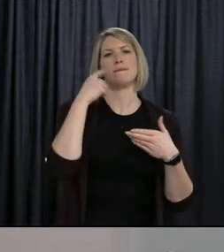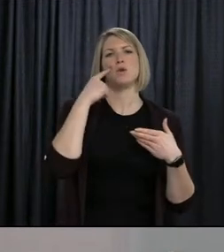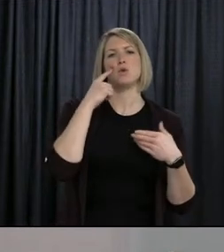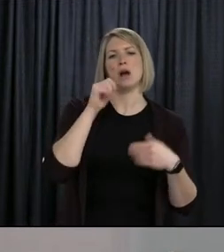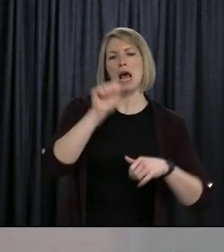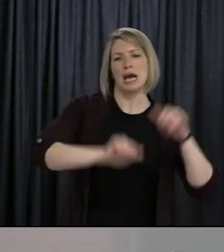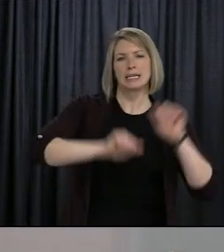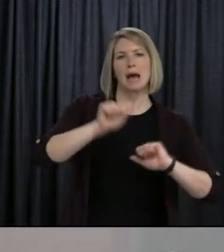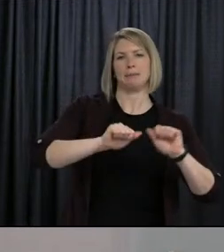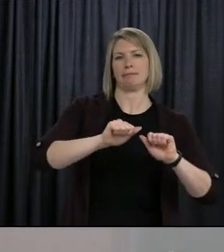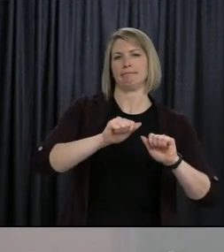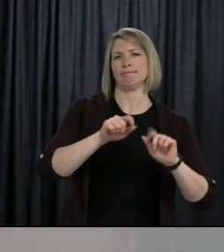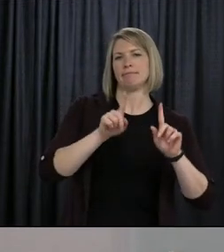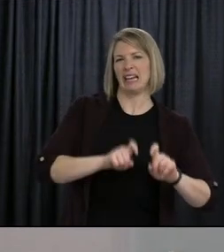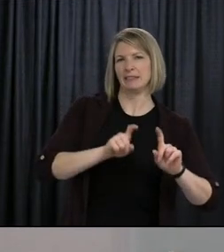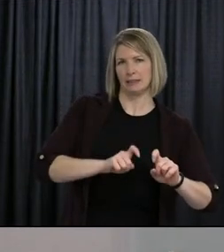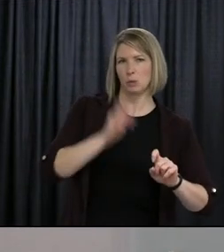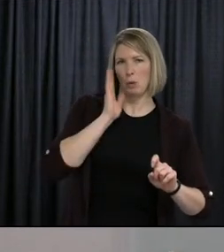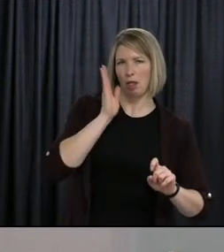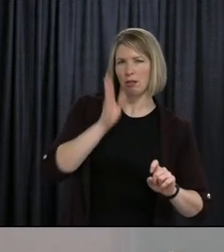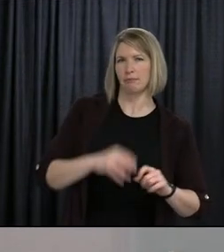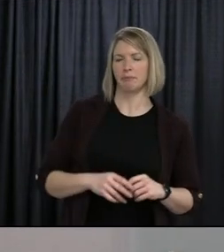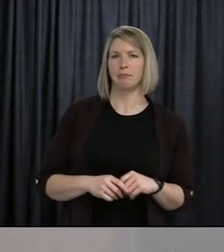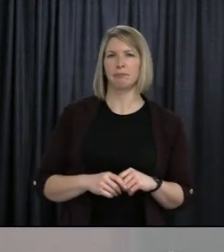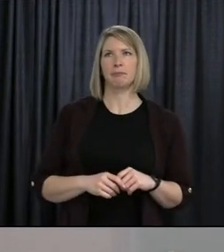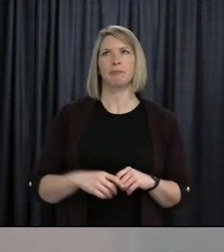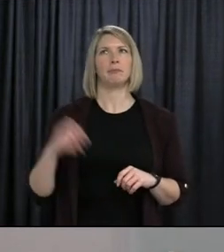OK, thank you. And then just my follow up question, if I might.